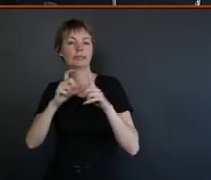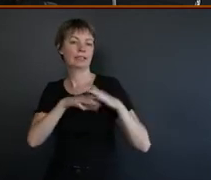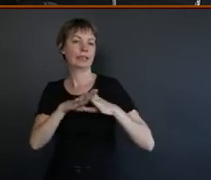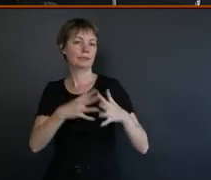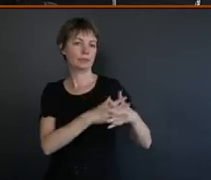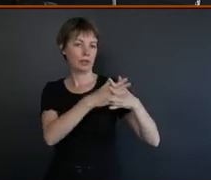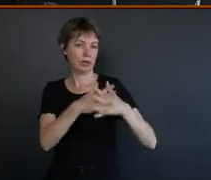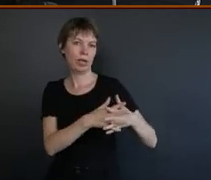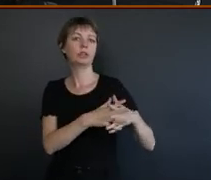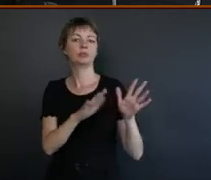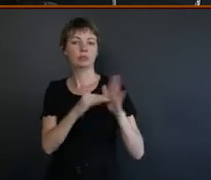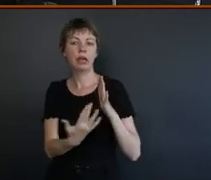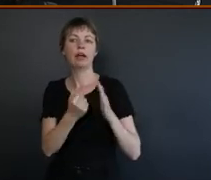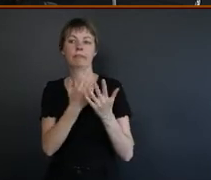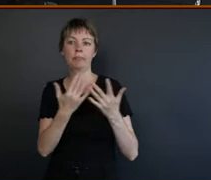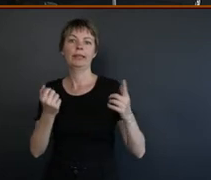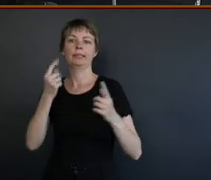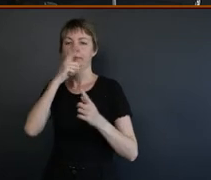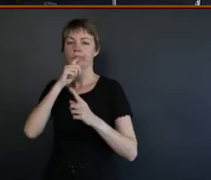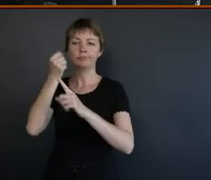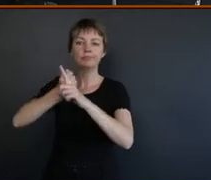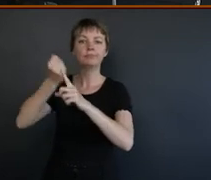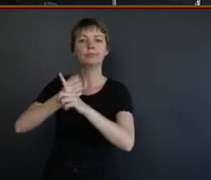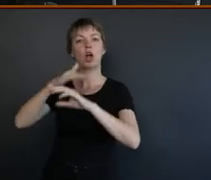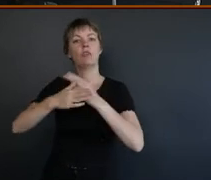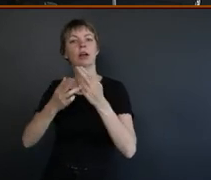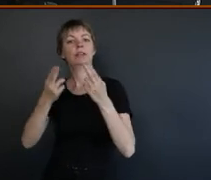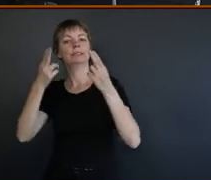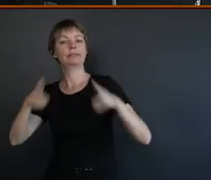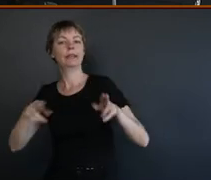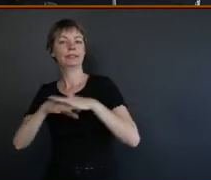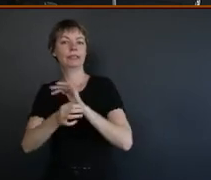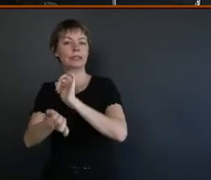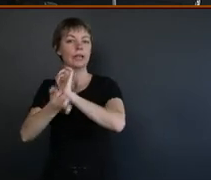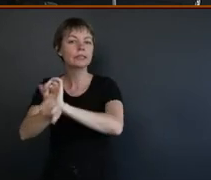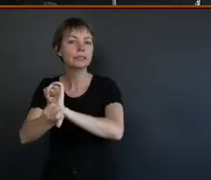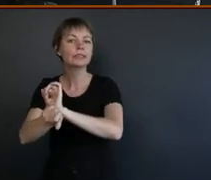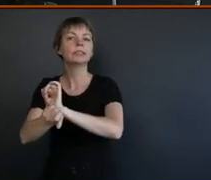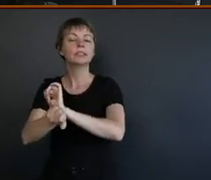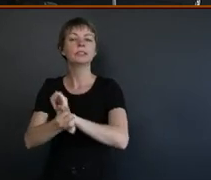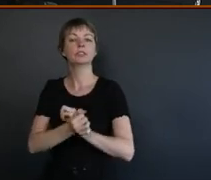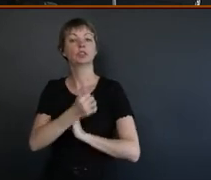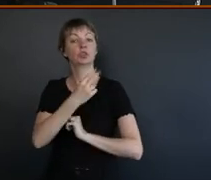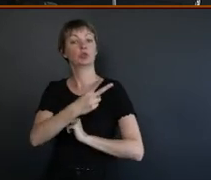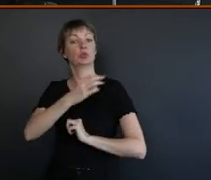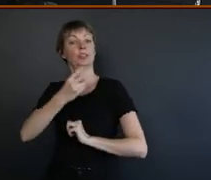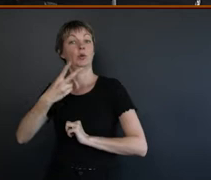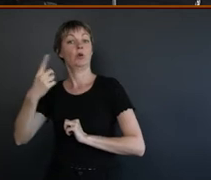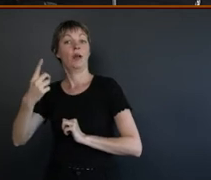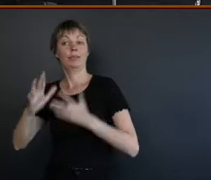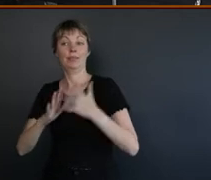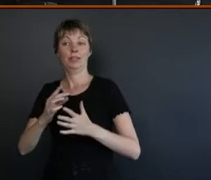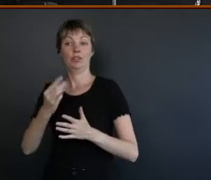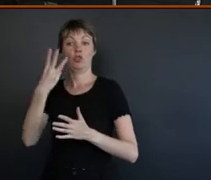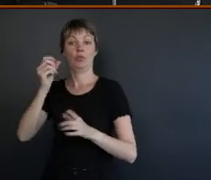activism around deaths in custody. It's timely too for us to be talking about this because 2021 marks 30 years since the